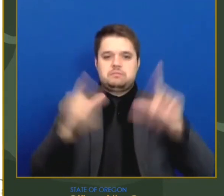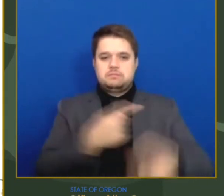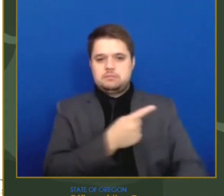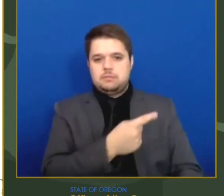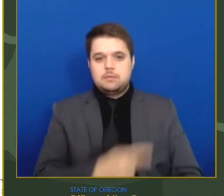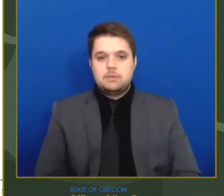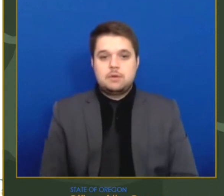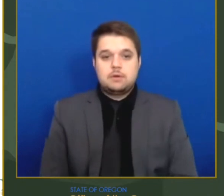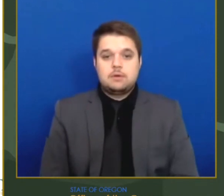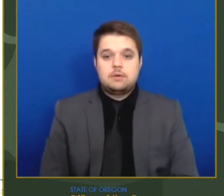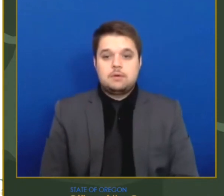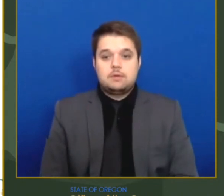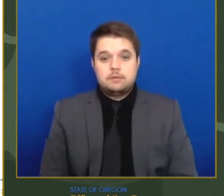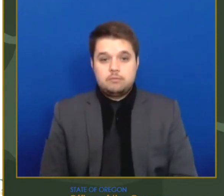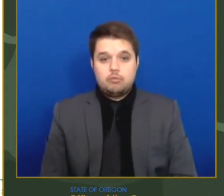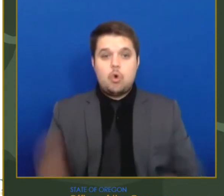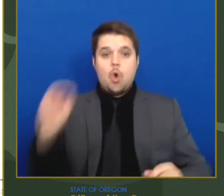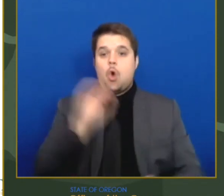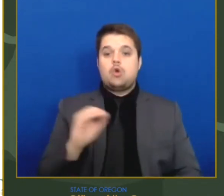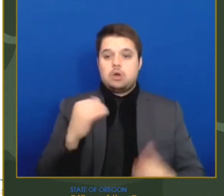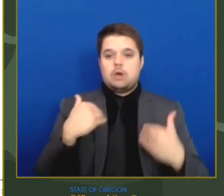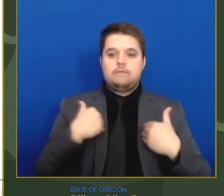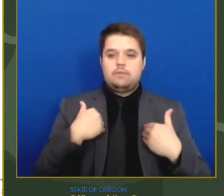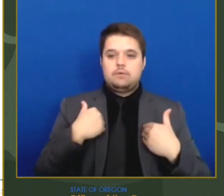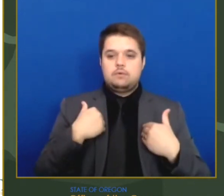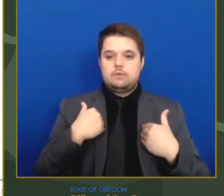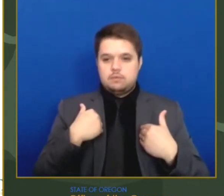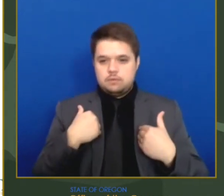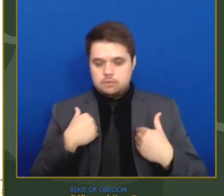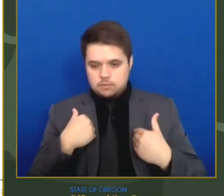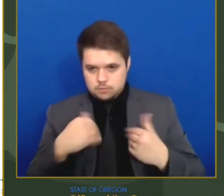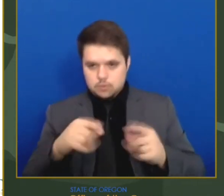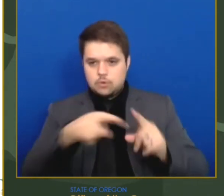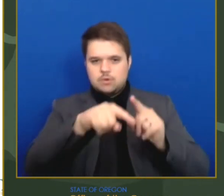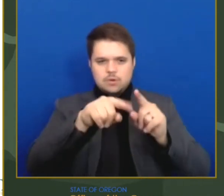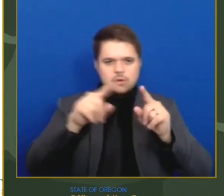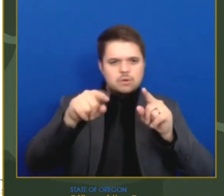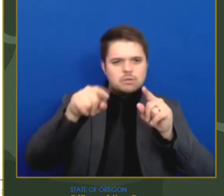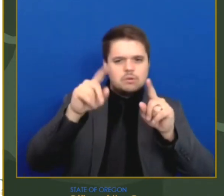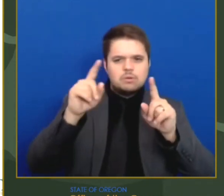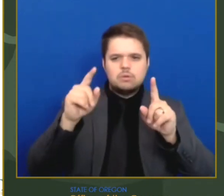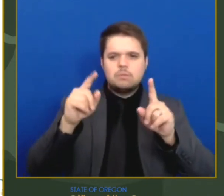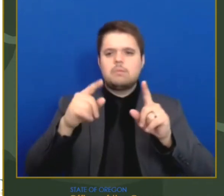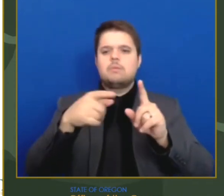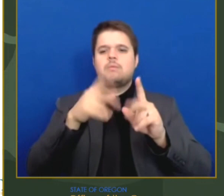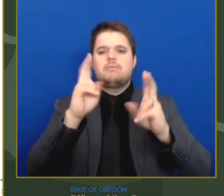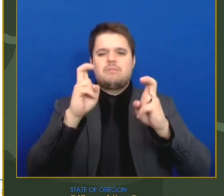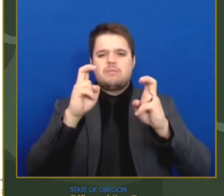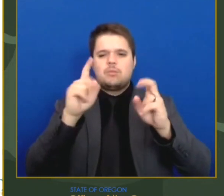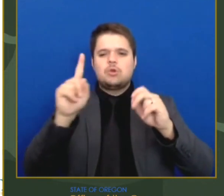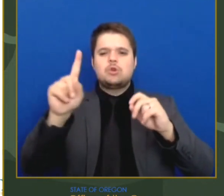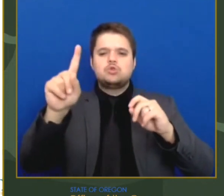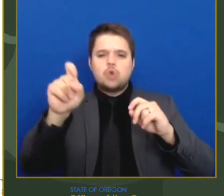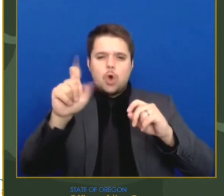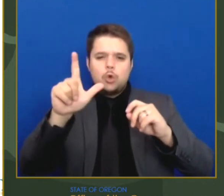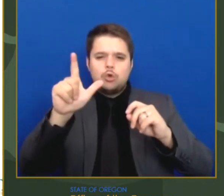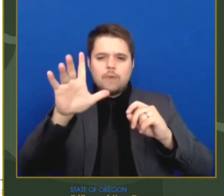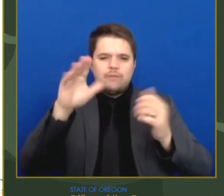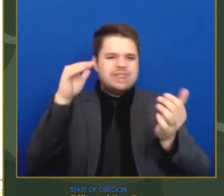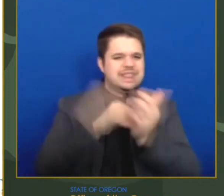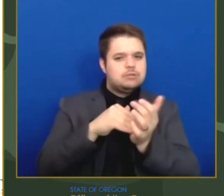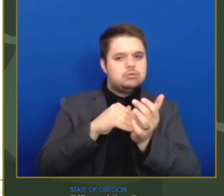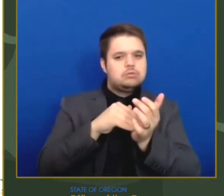126,530 first doses per week from the federal government. That allocation includes 56